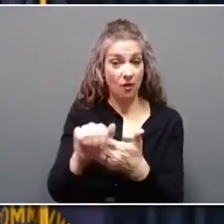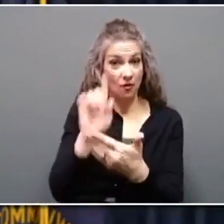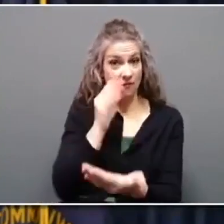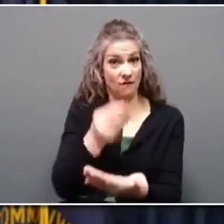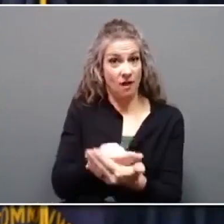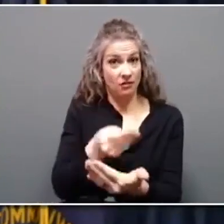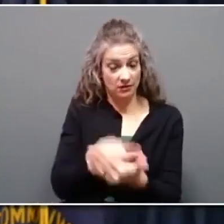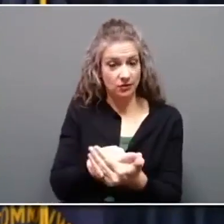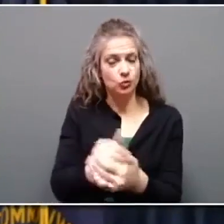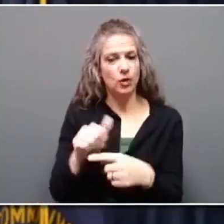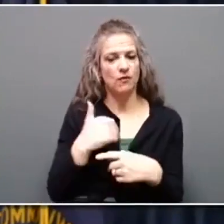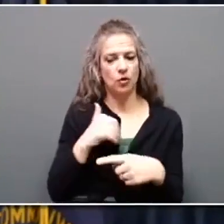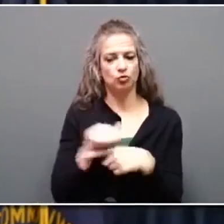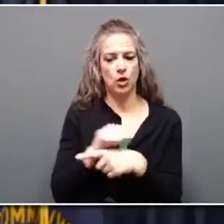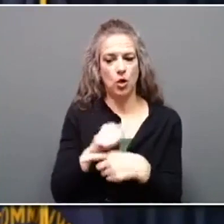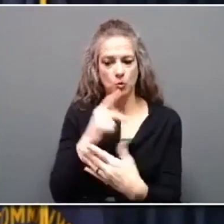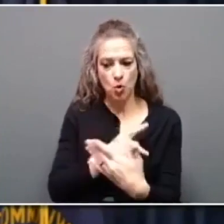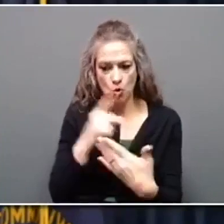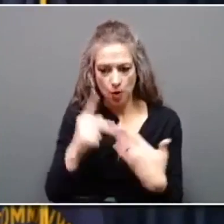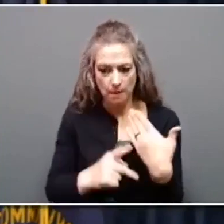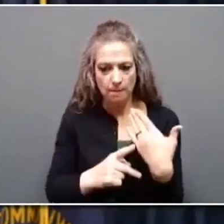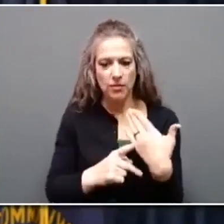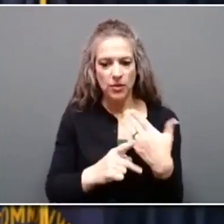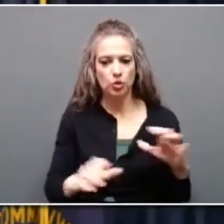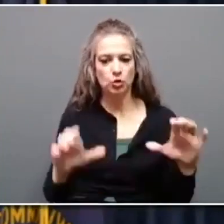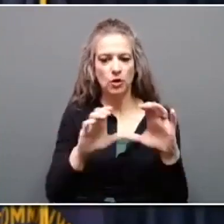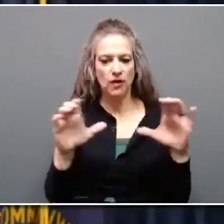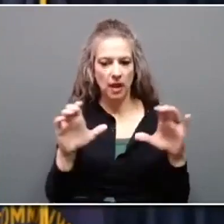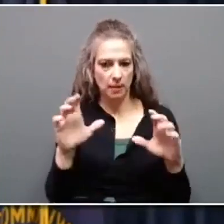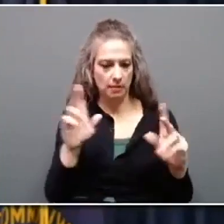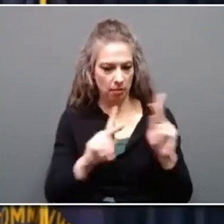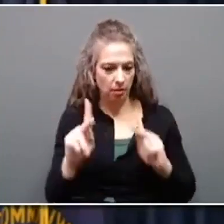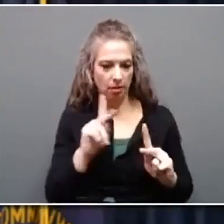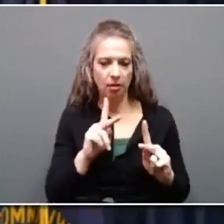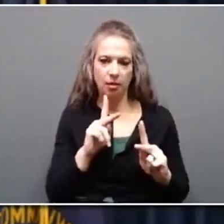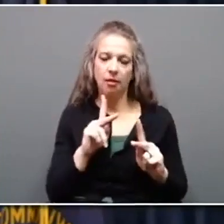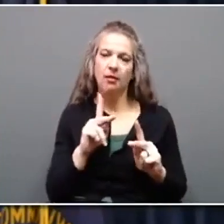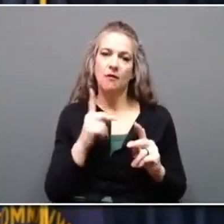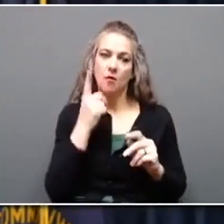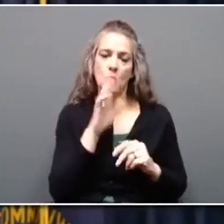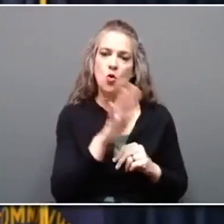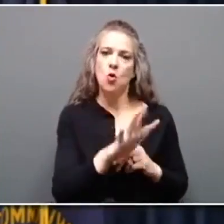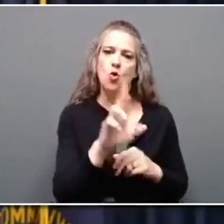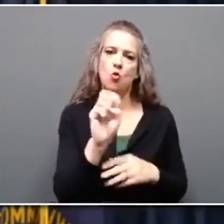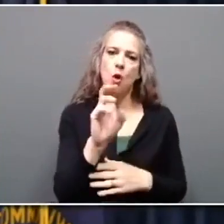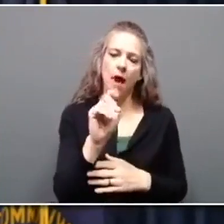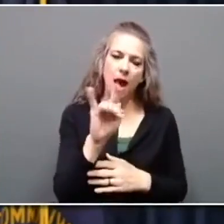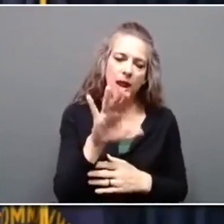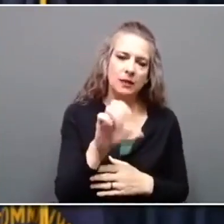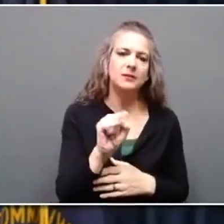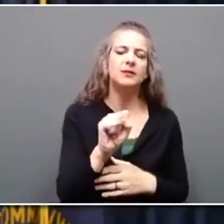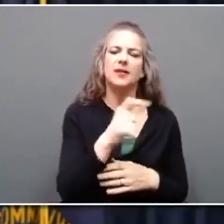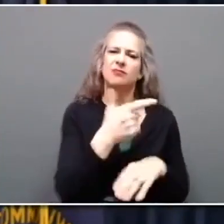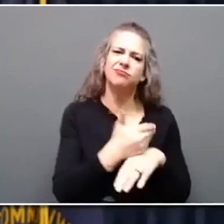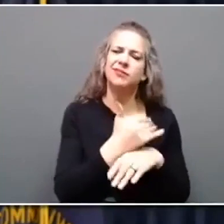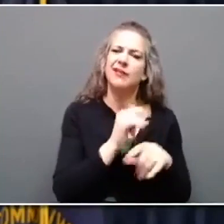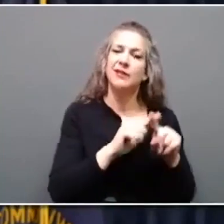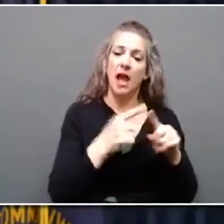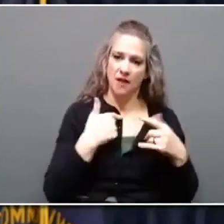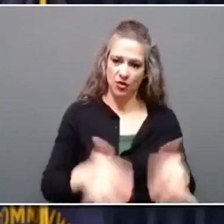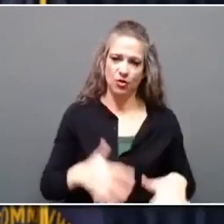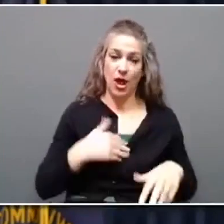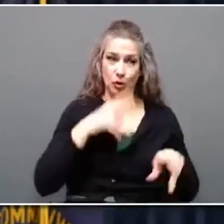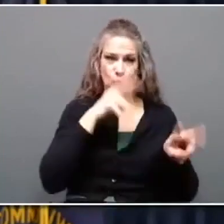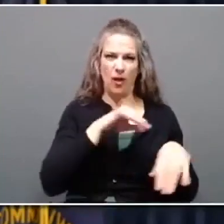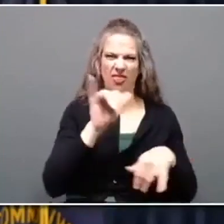training program that certifies folks in computer, robotics, and manufacturing fields. I've toured this facility a number of